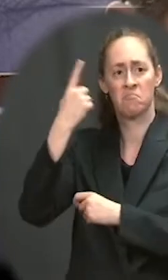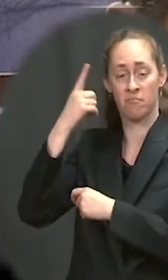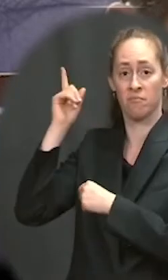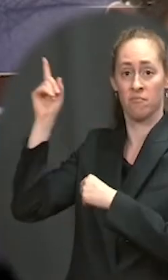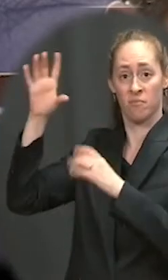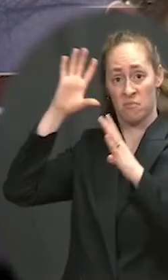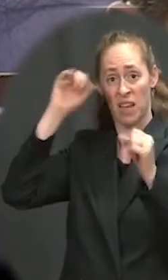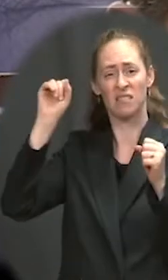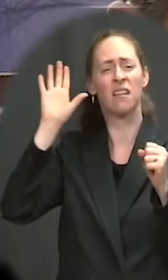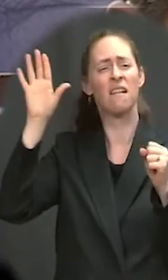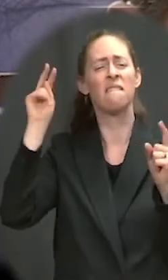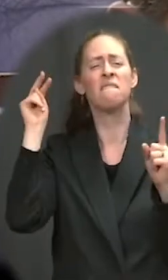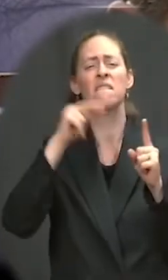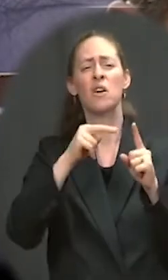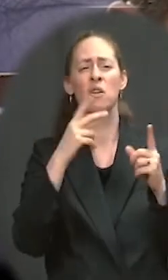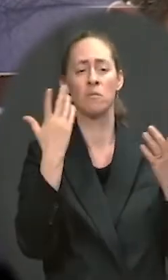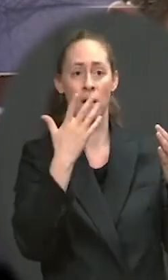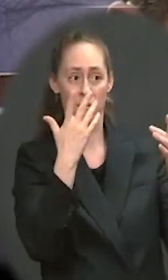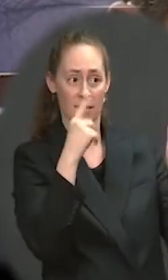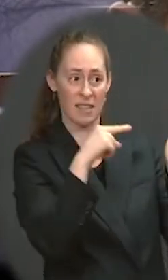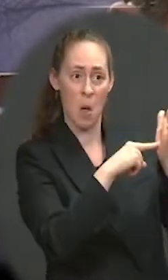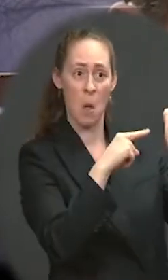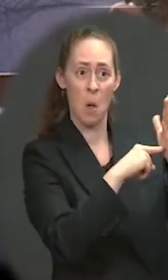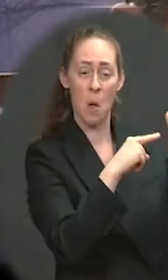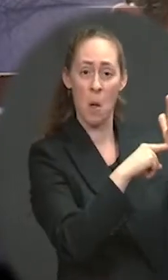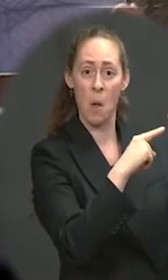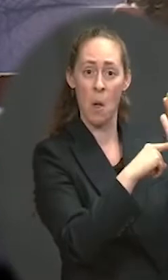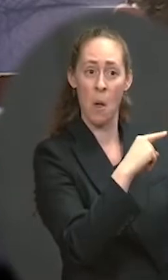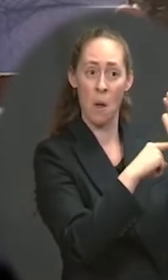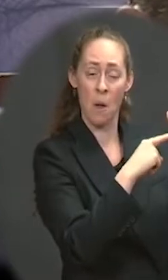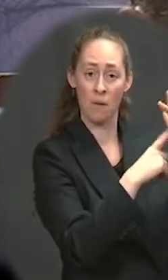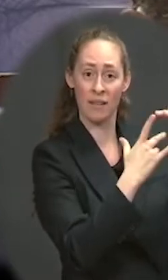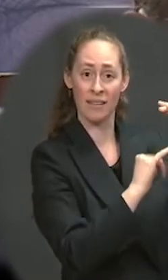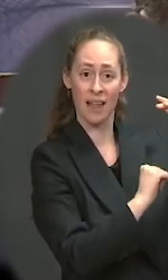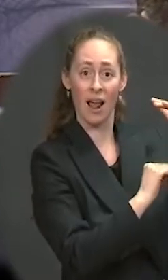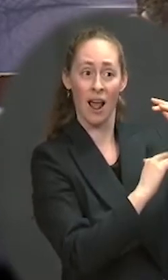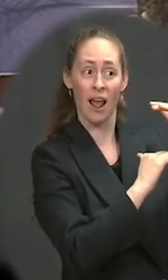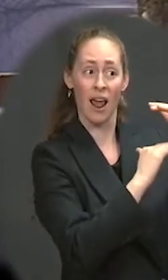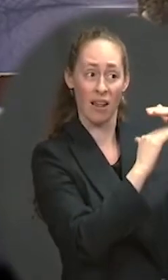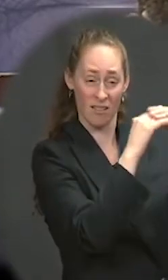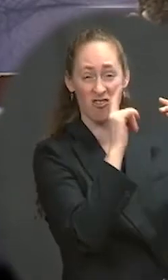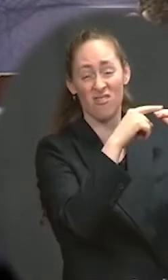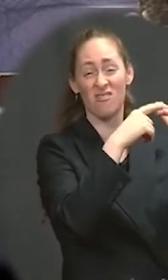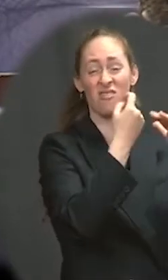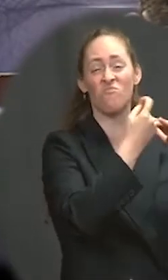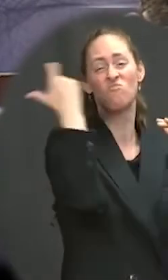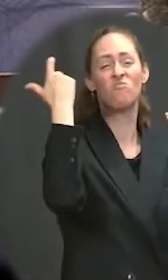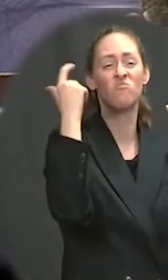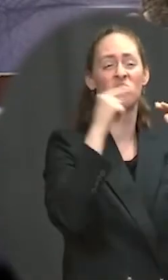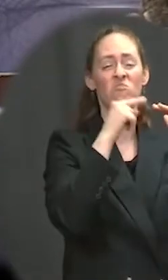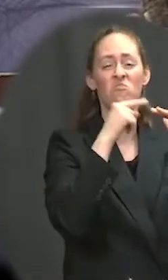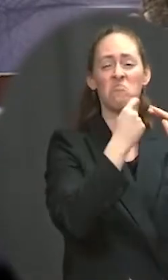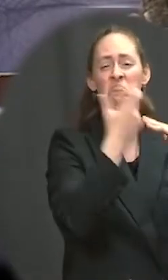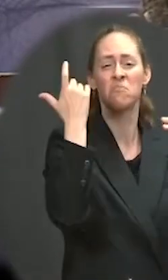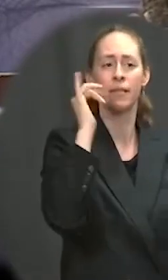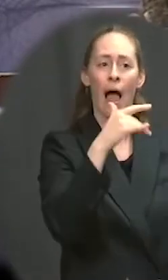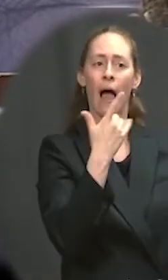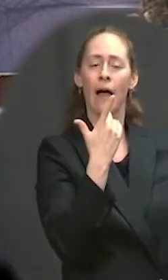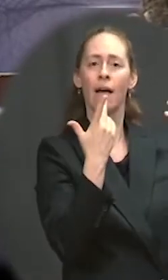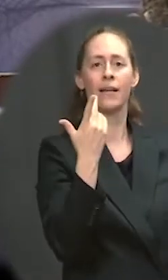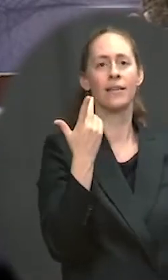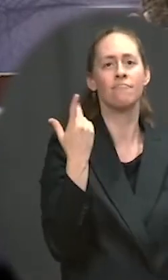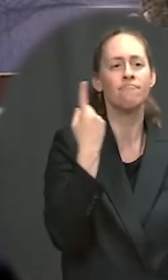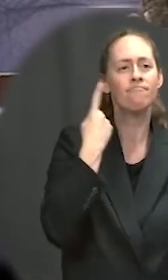exist at all, considering every, you know, couple of years we go through this question of what are the